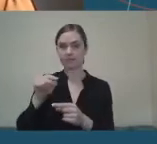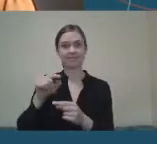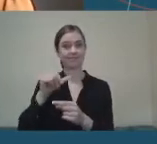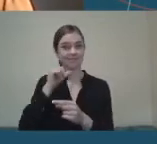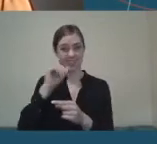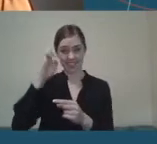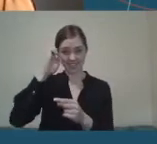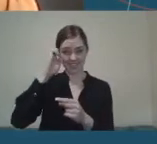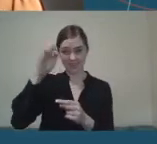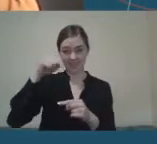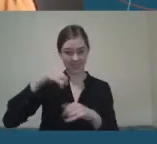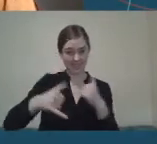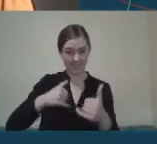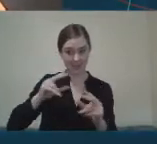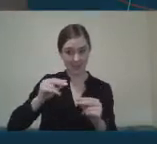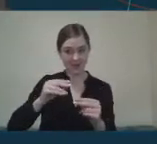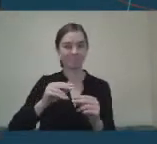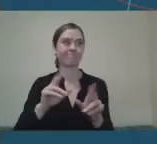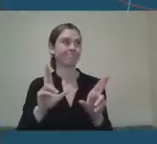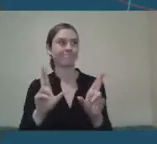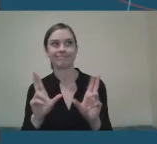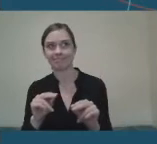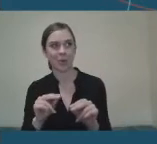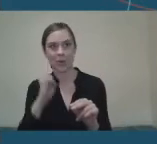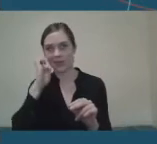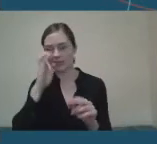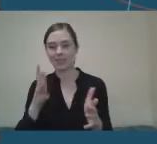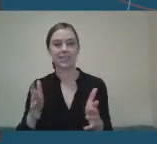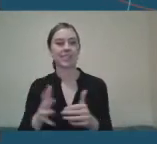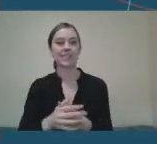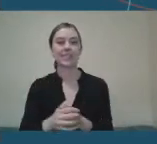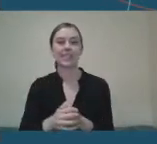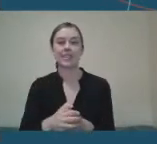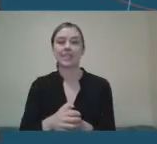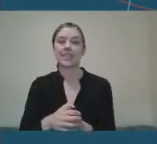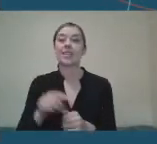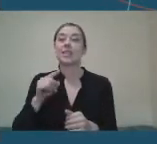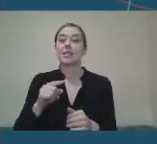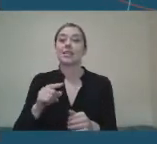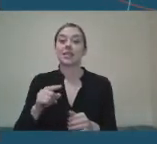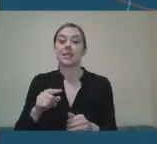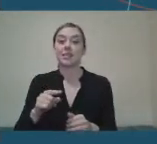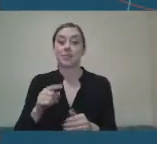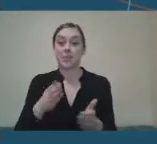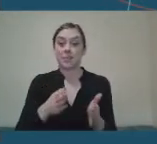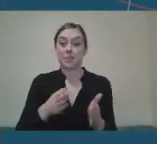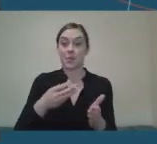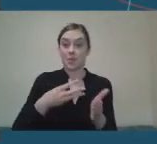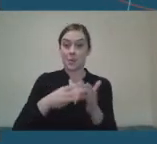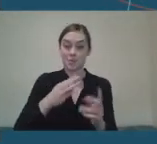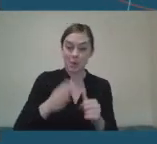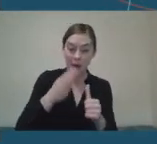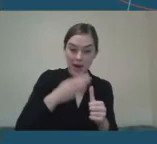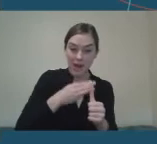Not exactly, not exactly. Unfortunately, yes. So we were targeted and gearing towards going to Tokyo this year in